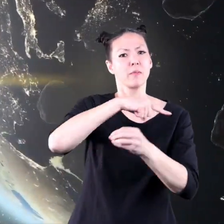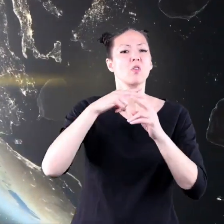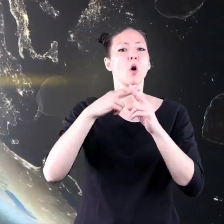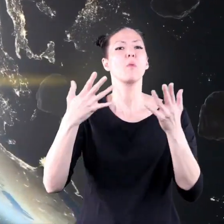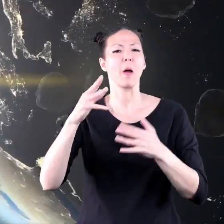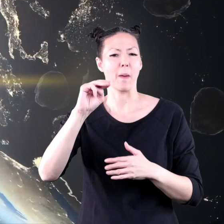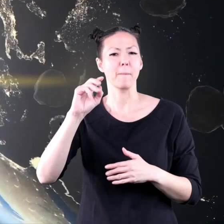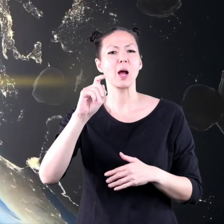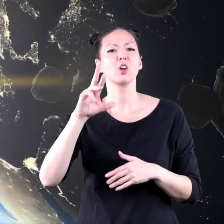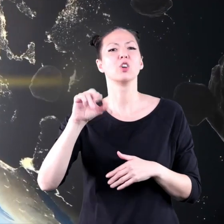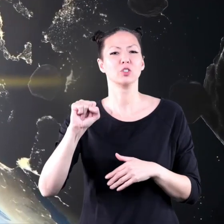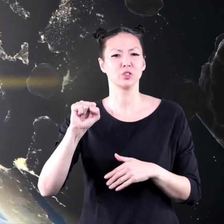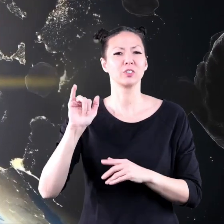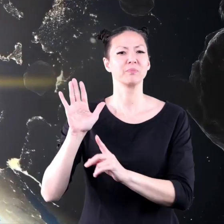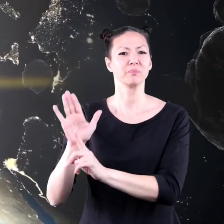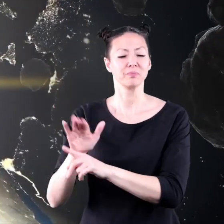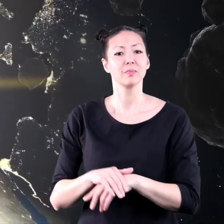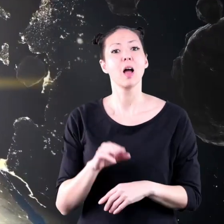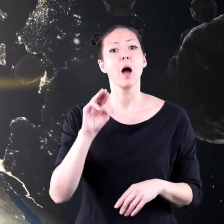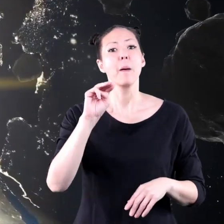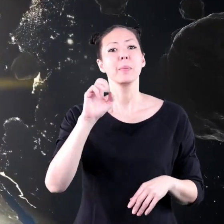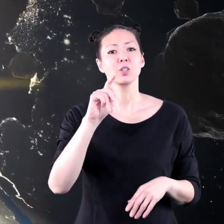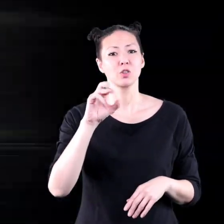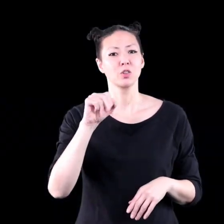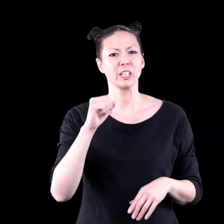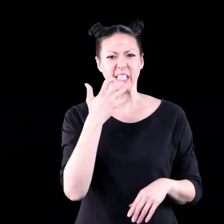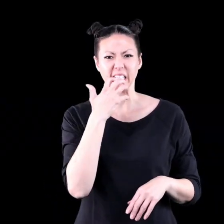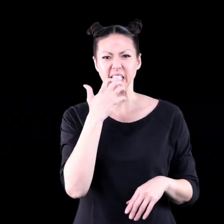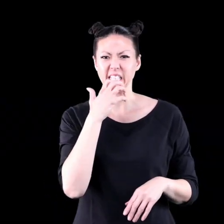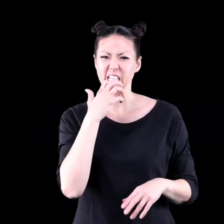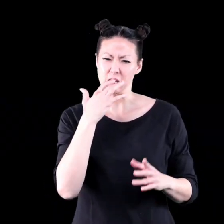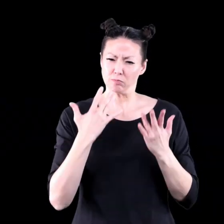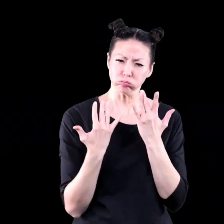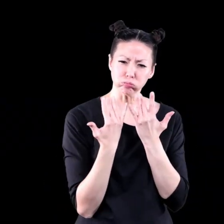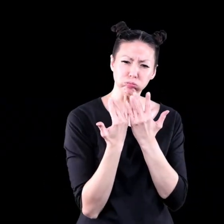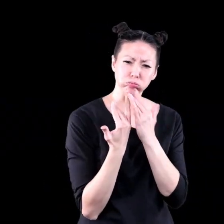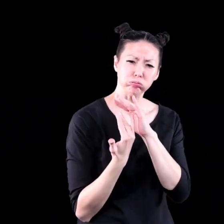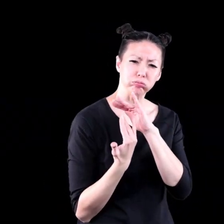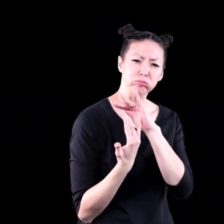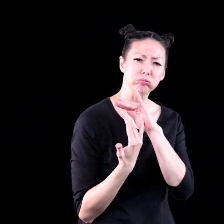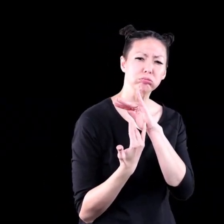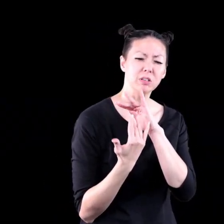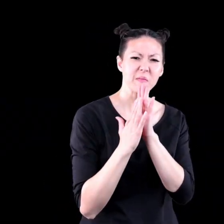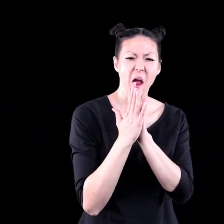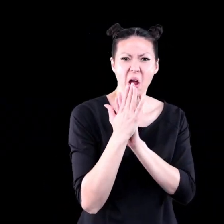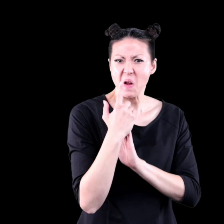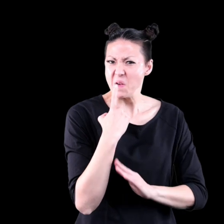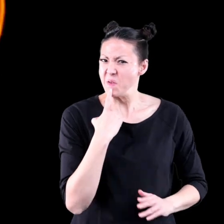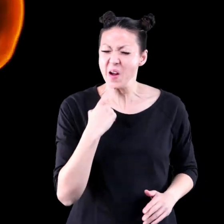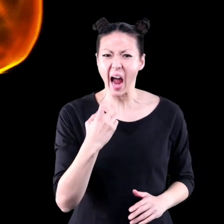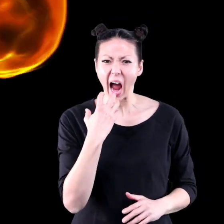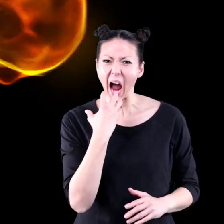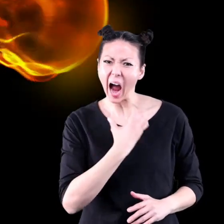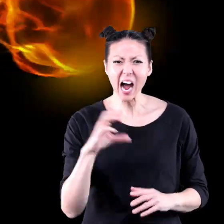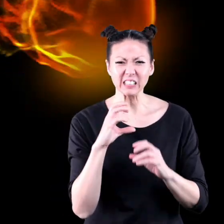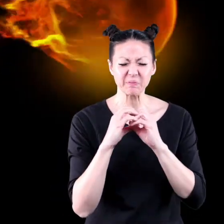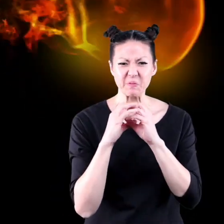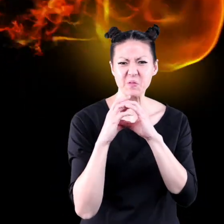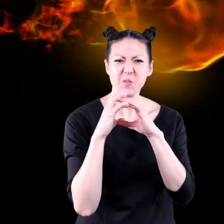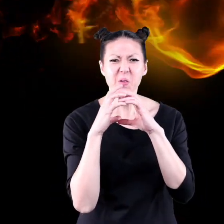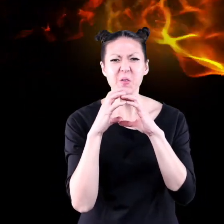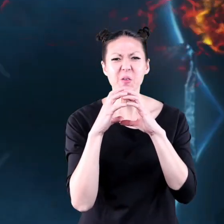atmosphere, they are called meteors. The meteor heats up and burns, which makes them red hot.